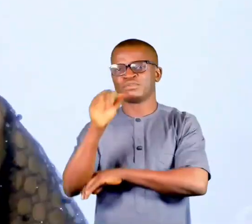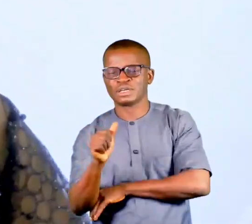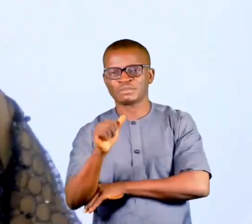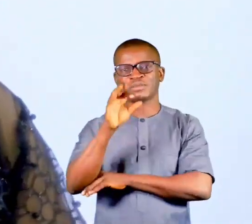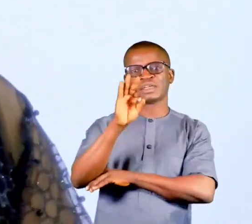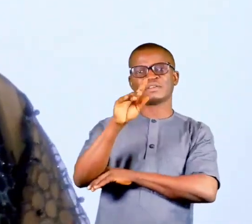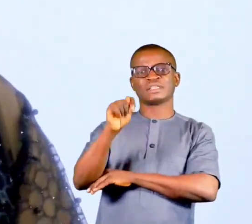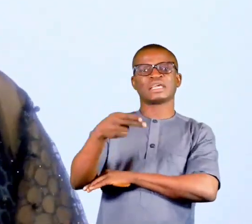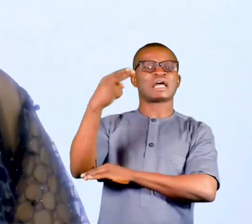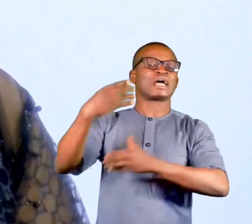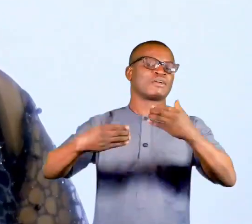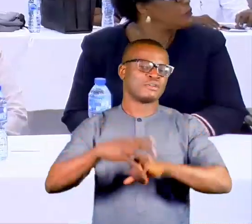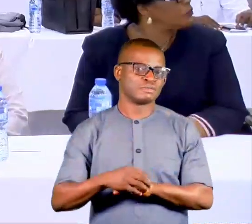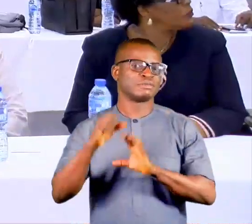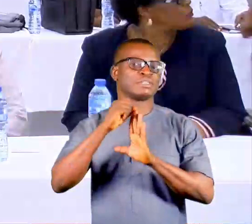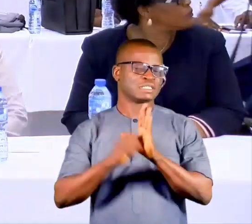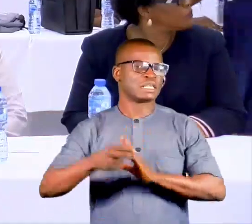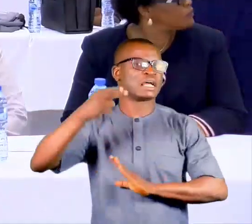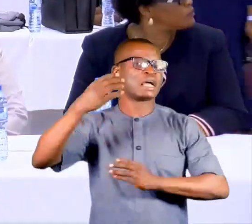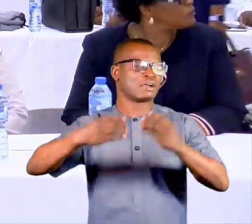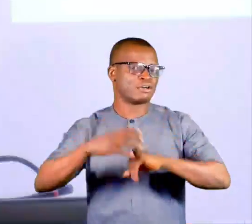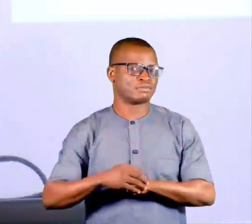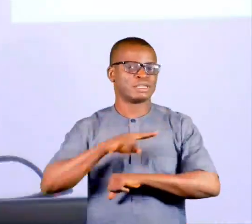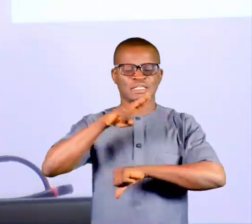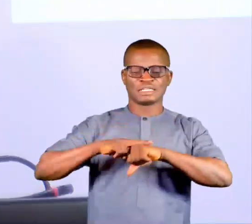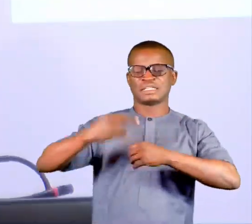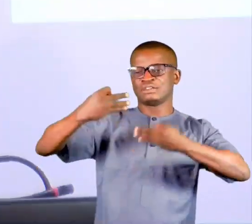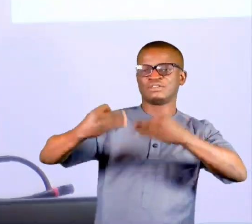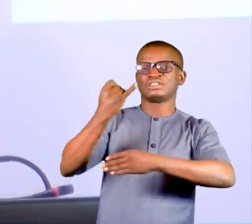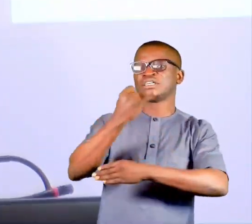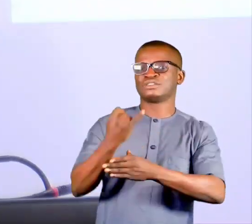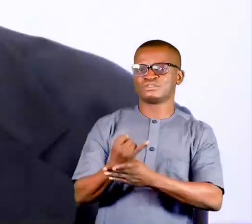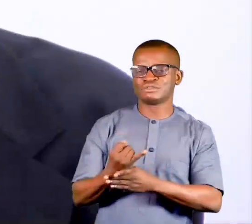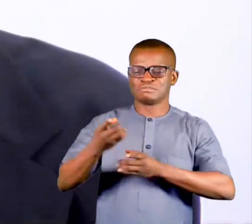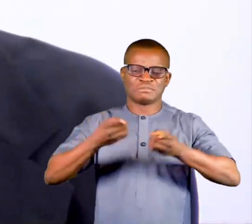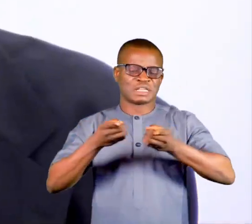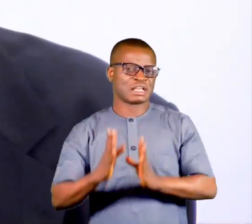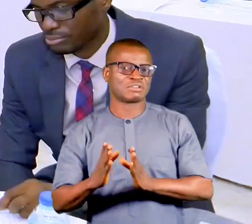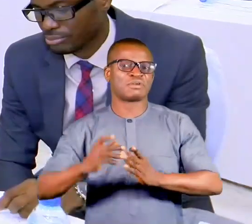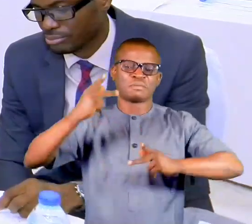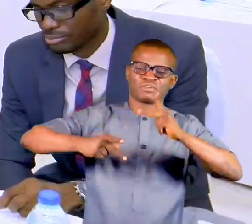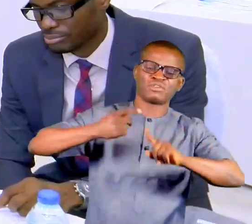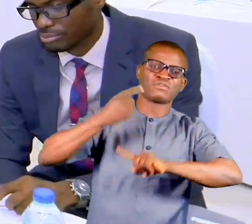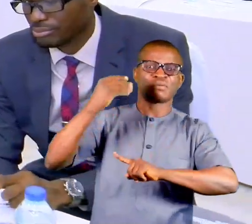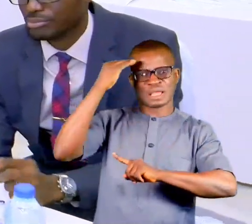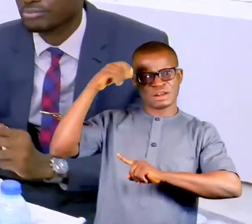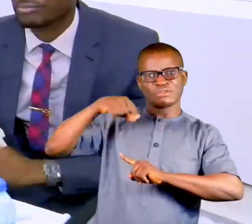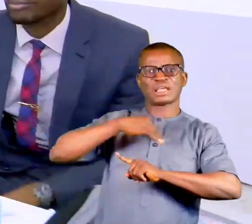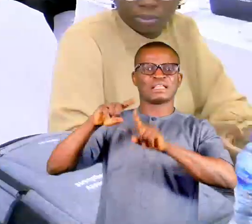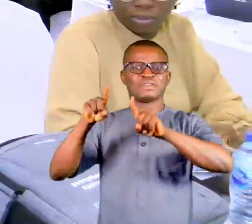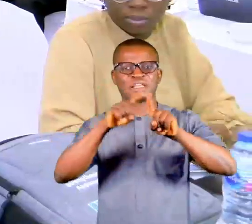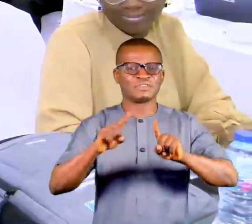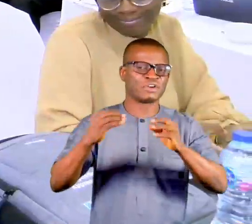Federal Capital Territory High Court, State High Courts, the National Judicial Institute, directors and prosecutors from the headquarters